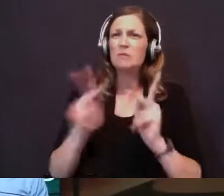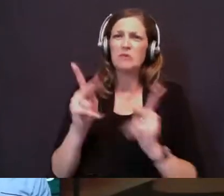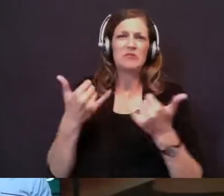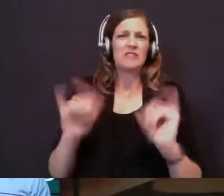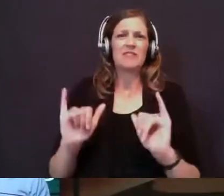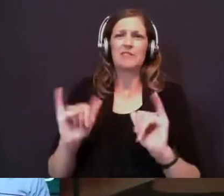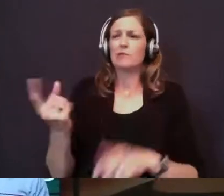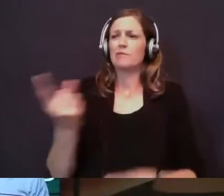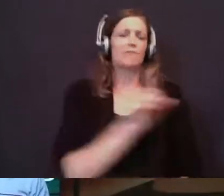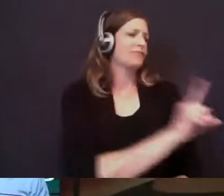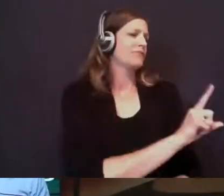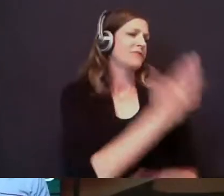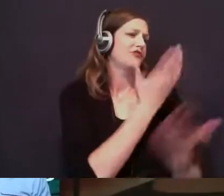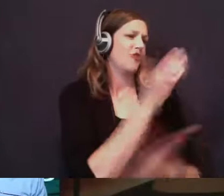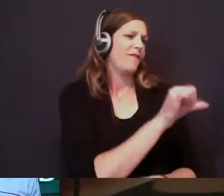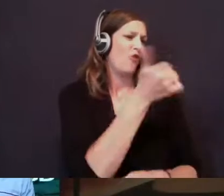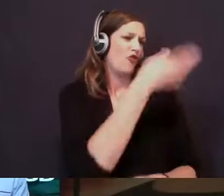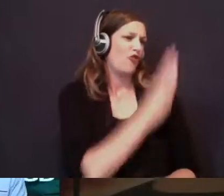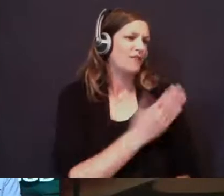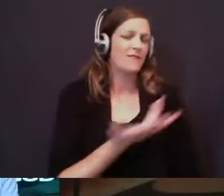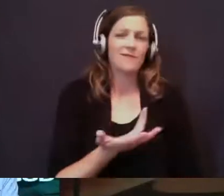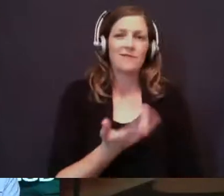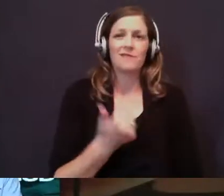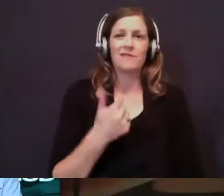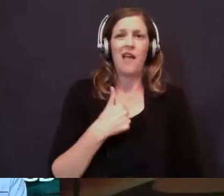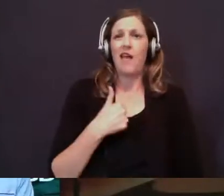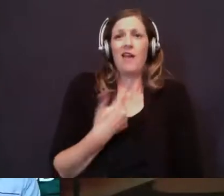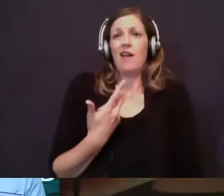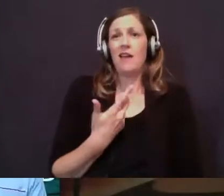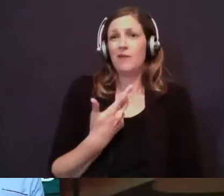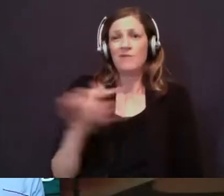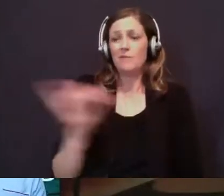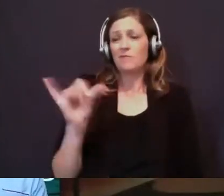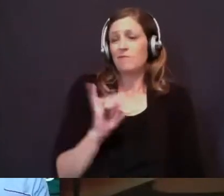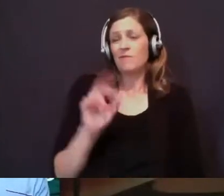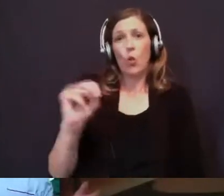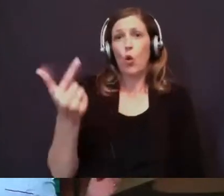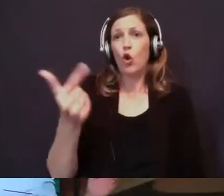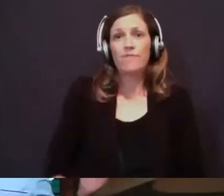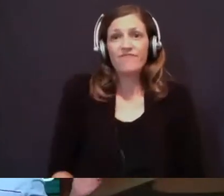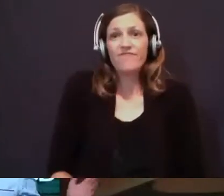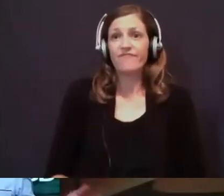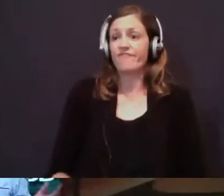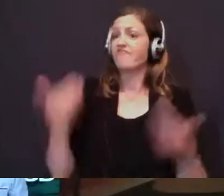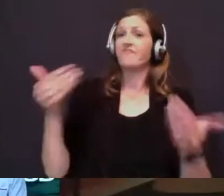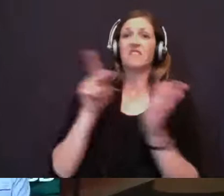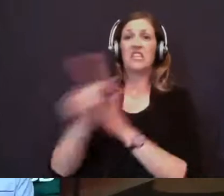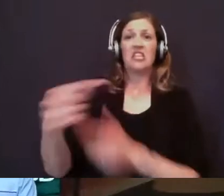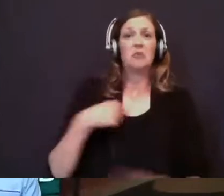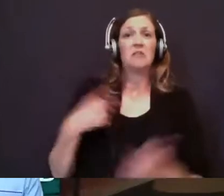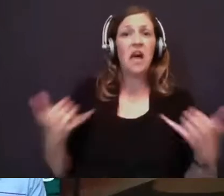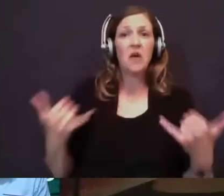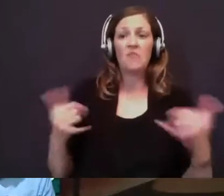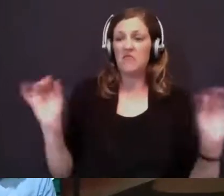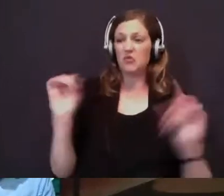They still serve other gods. I'm just as useless as all these other prophets. Lord, kill me now, because there's no point